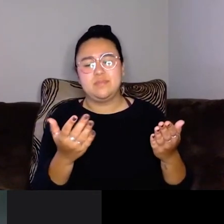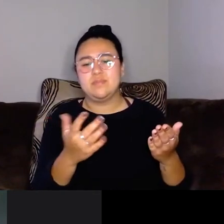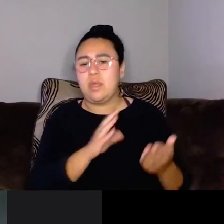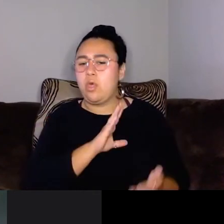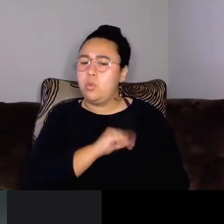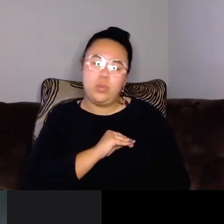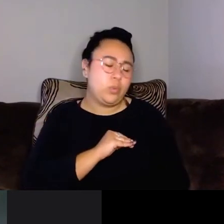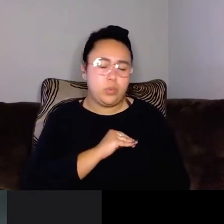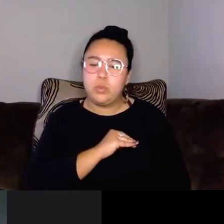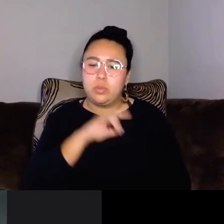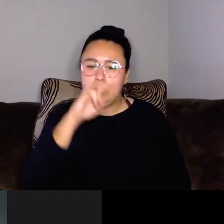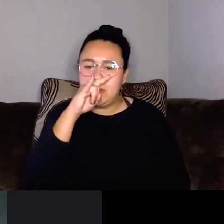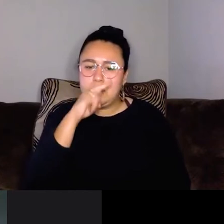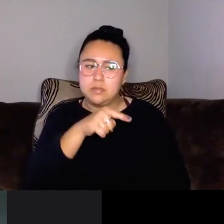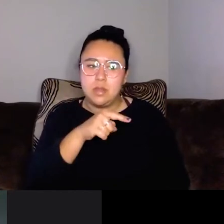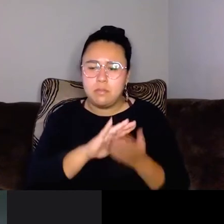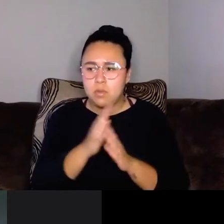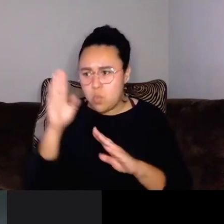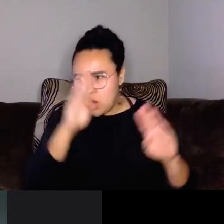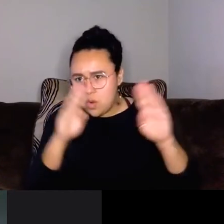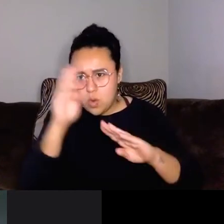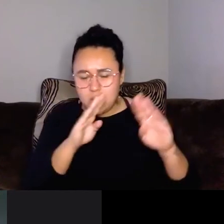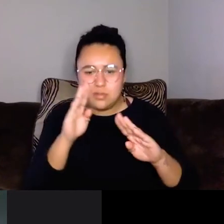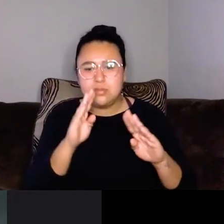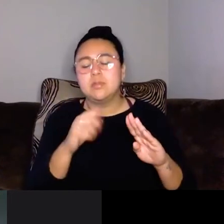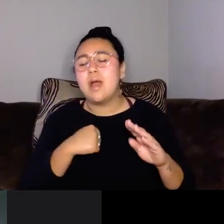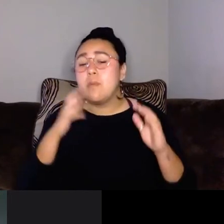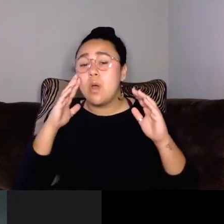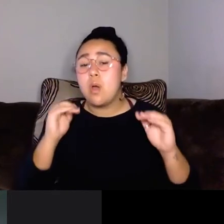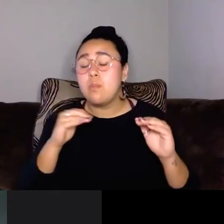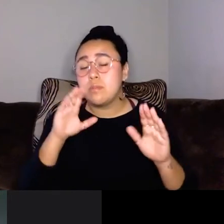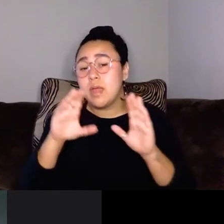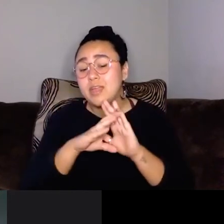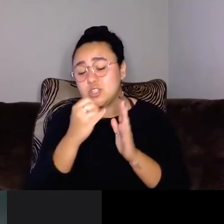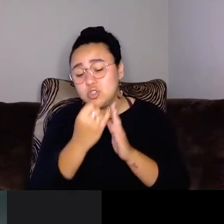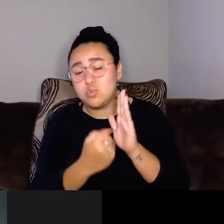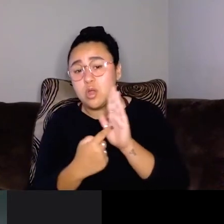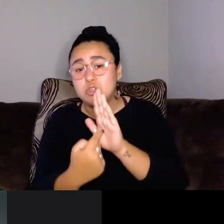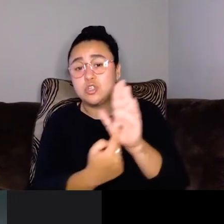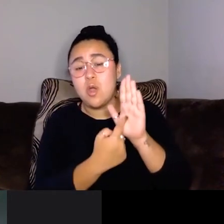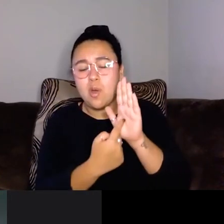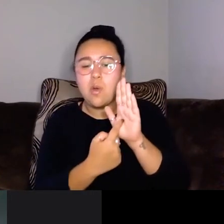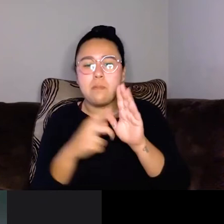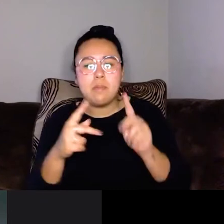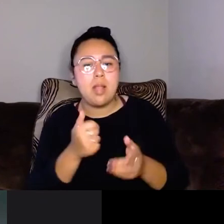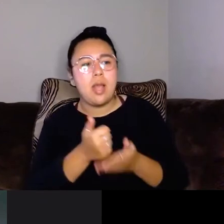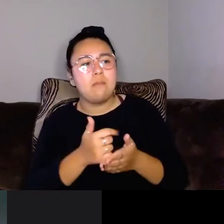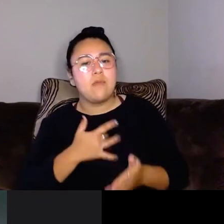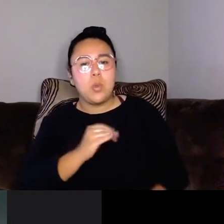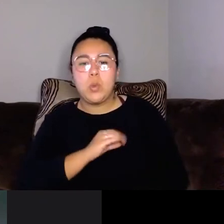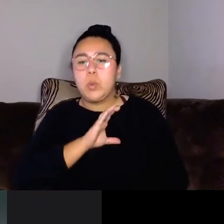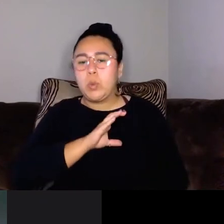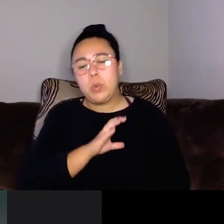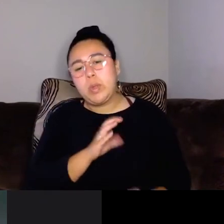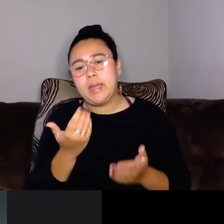down, makes them worry. So I'm hoping that the images I create can help with some of that. You know, it's one of the many pieces